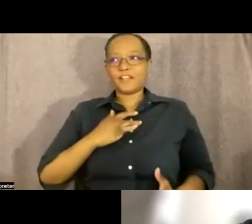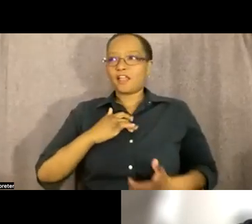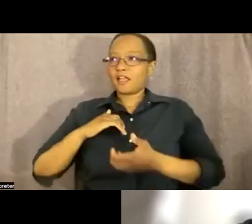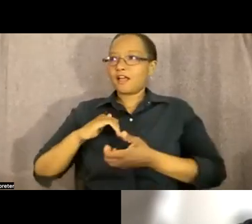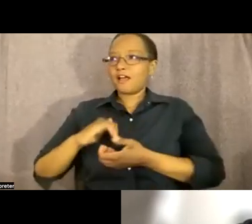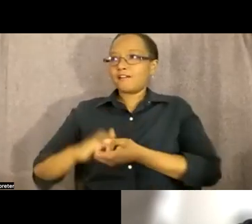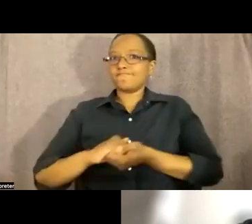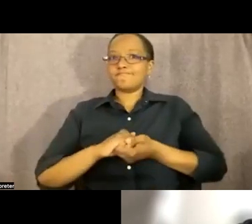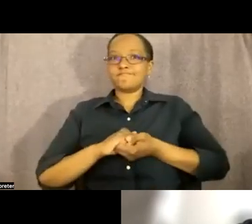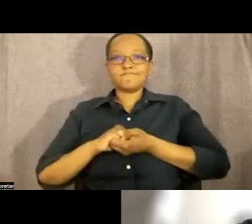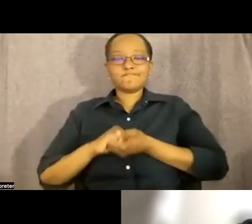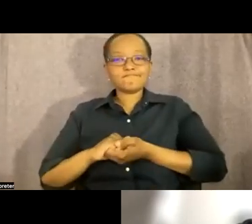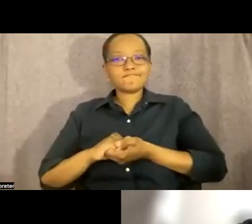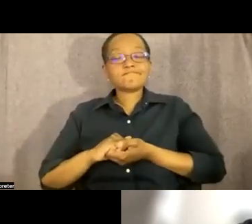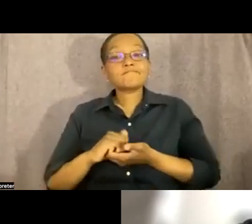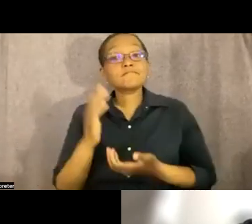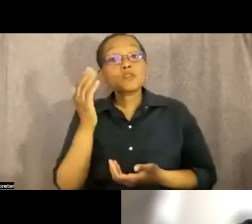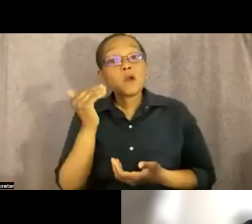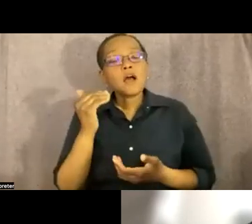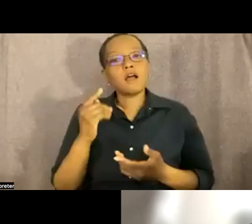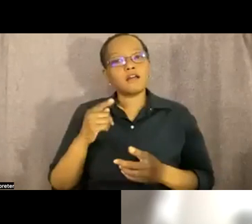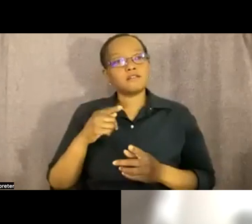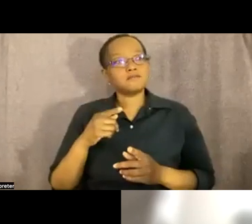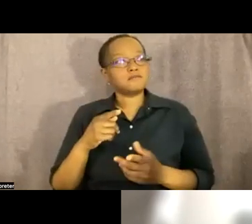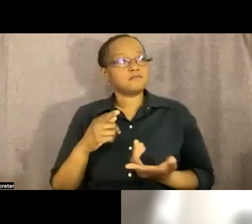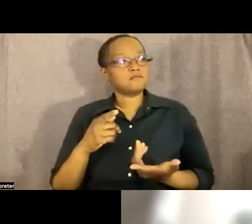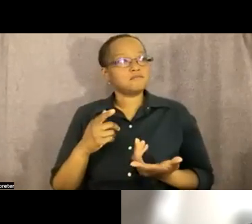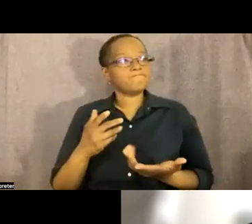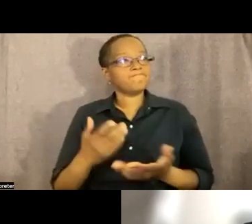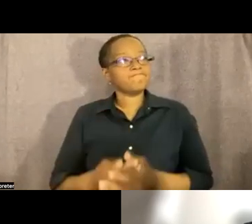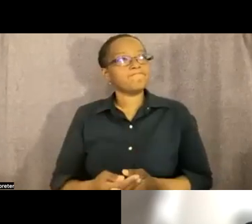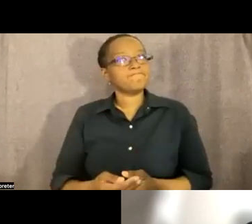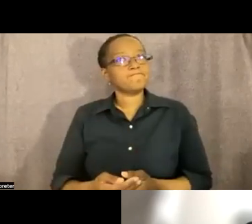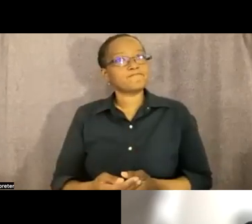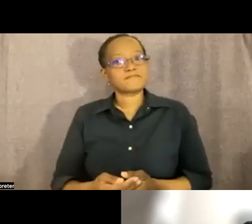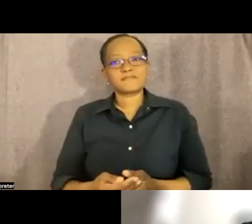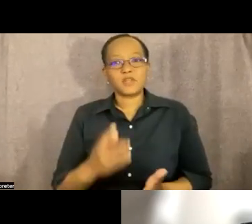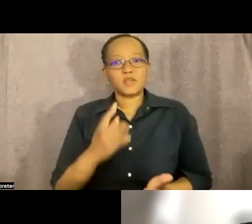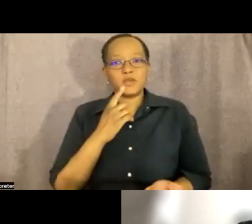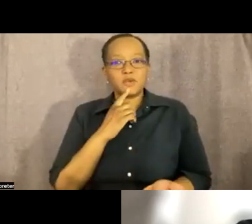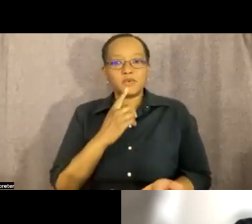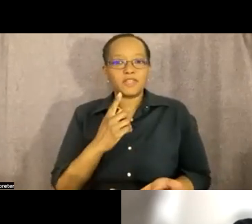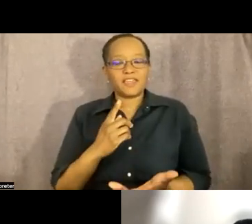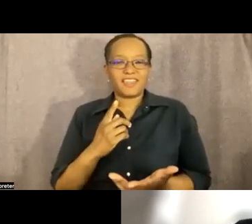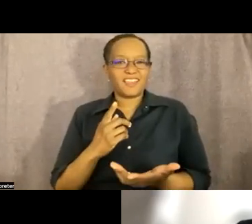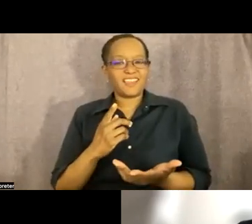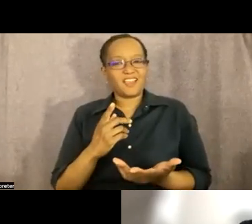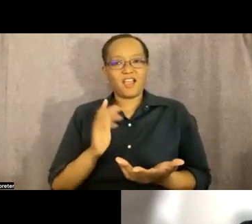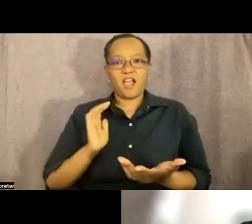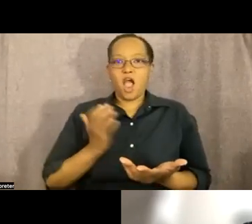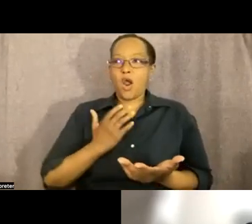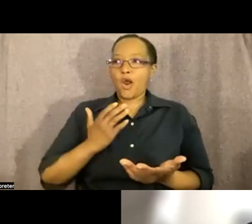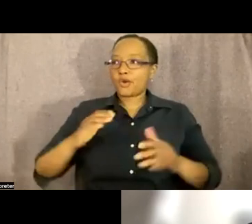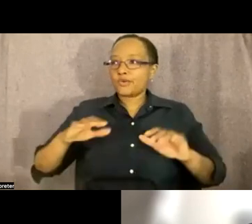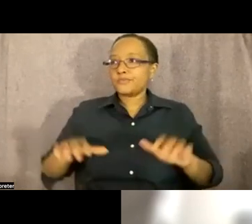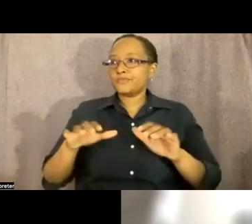because you know this is a very it is a shared this is a shared shared customs you know in america in in this